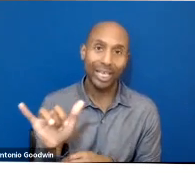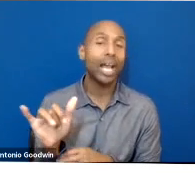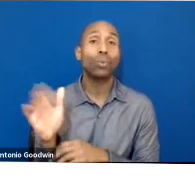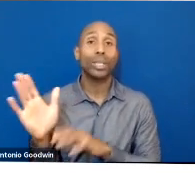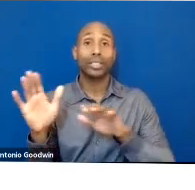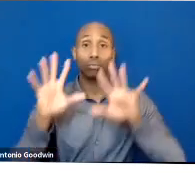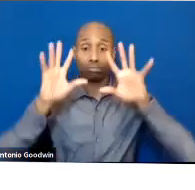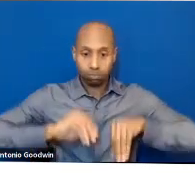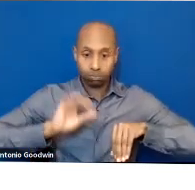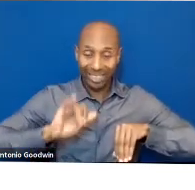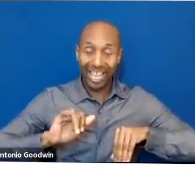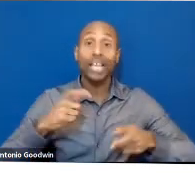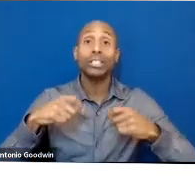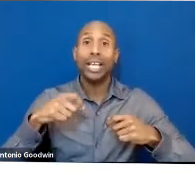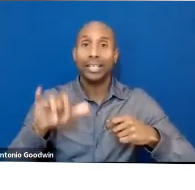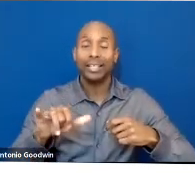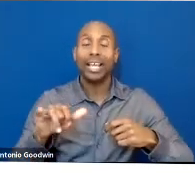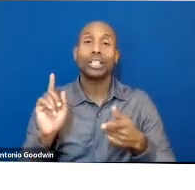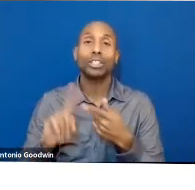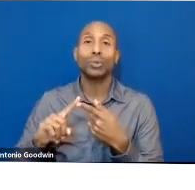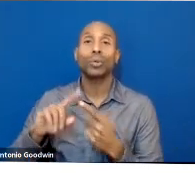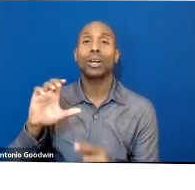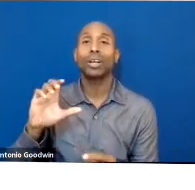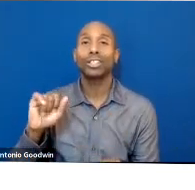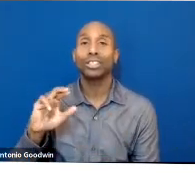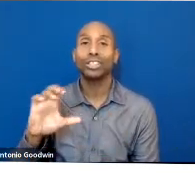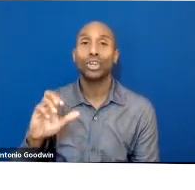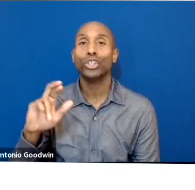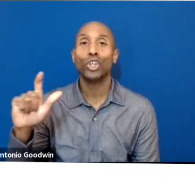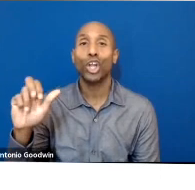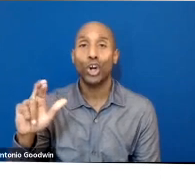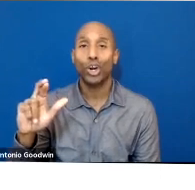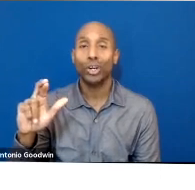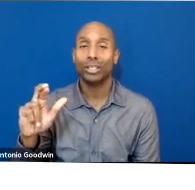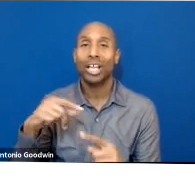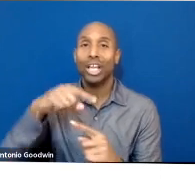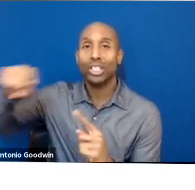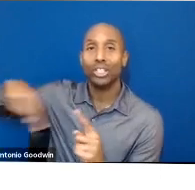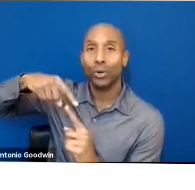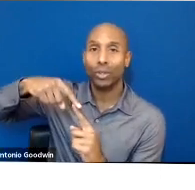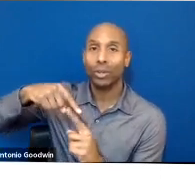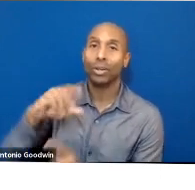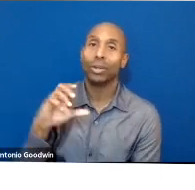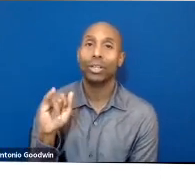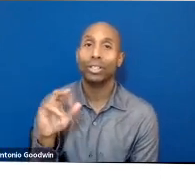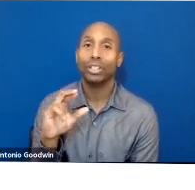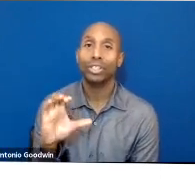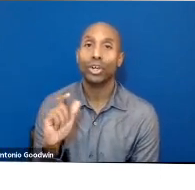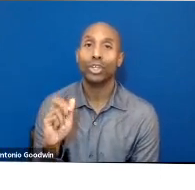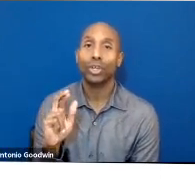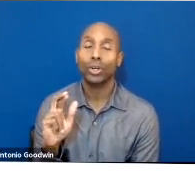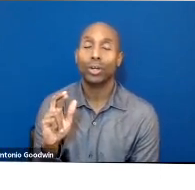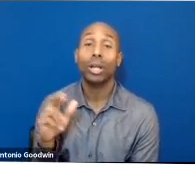And so there has to be sustainable practices happening at every stage of production from the first